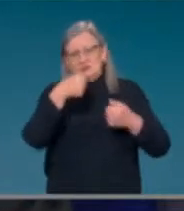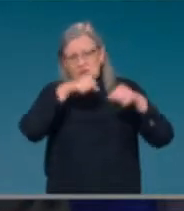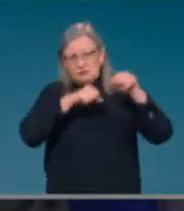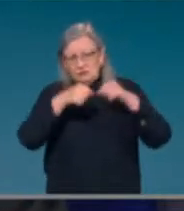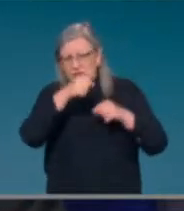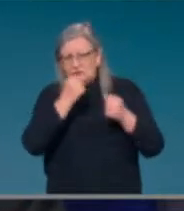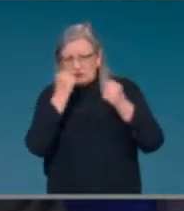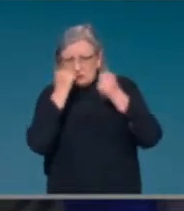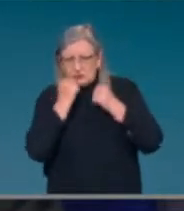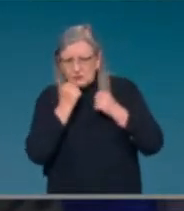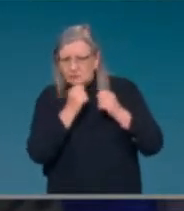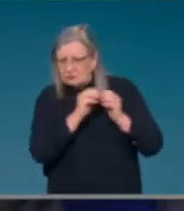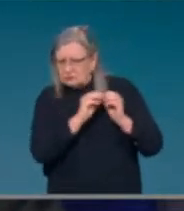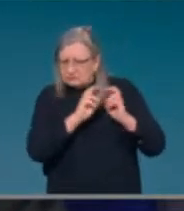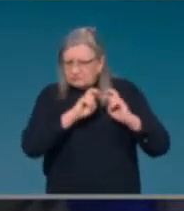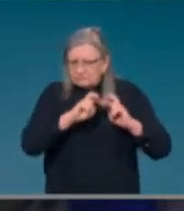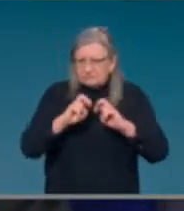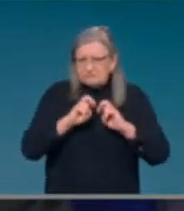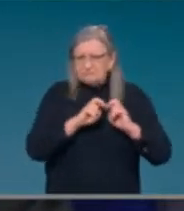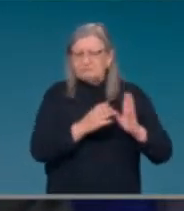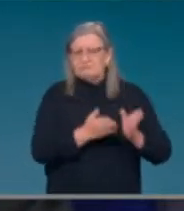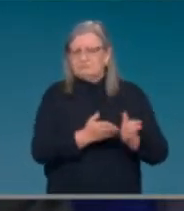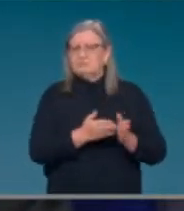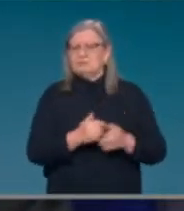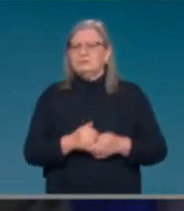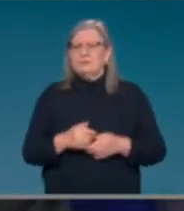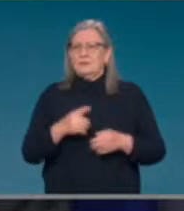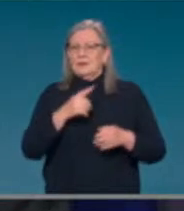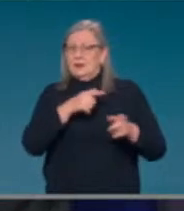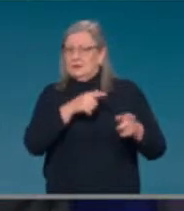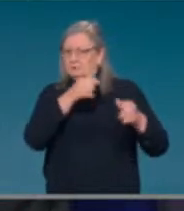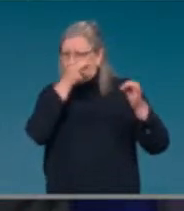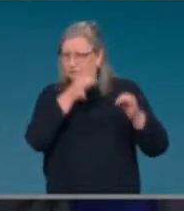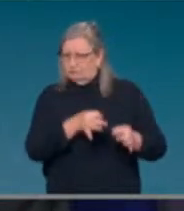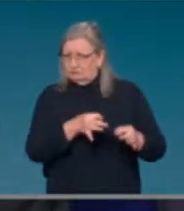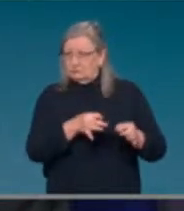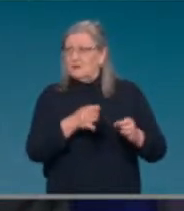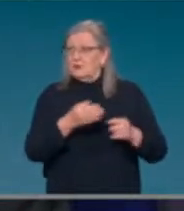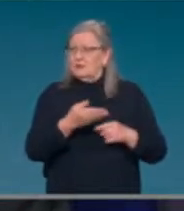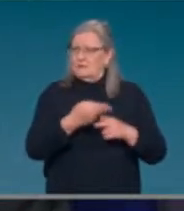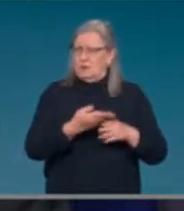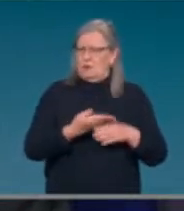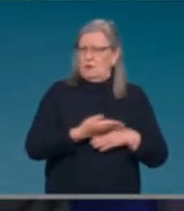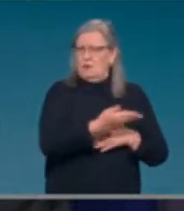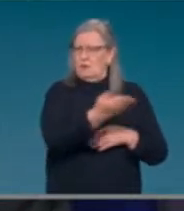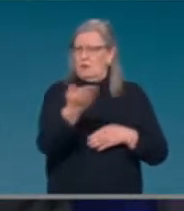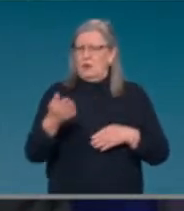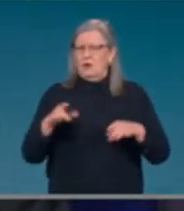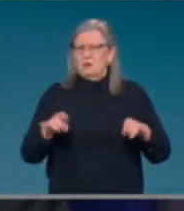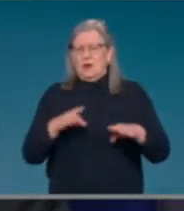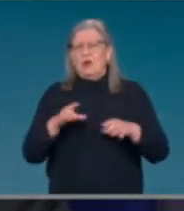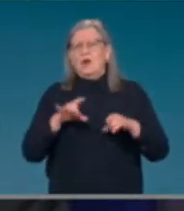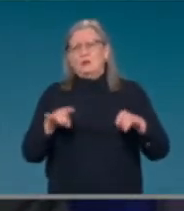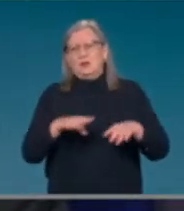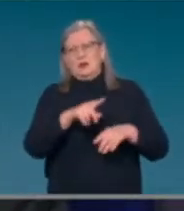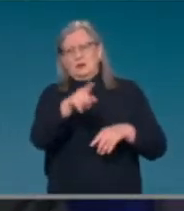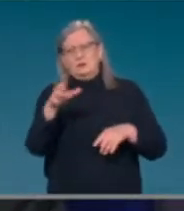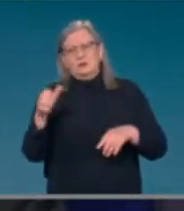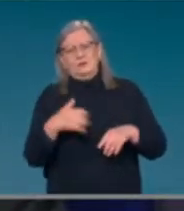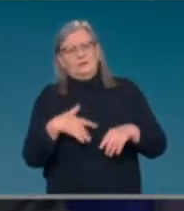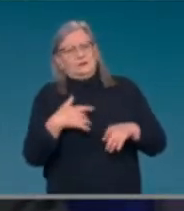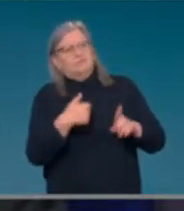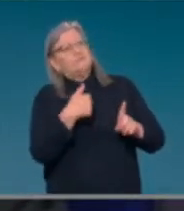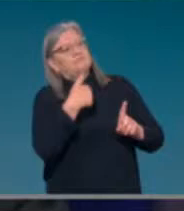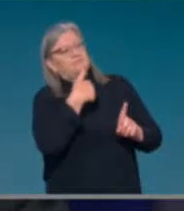because that's an important part of the confidence that Australians need to have and should have in the thoroughness of the regulatory process.